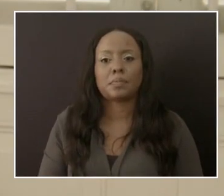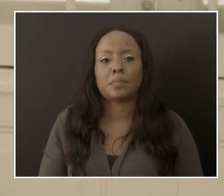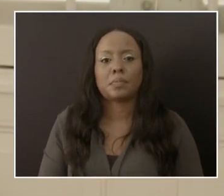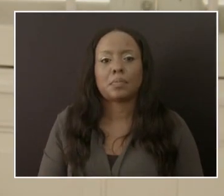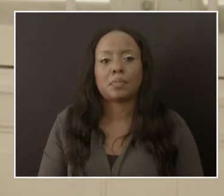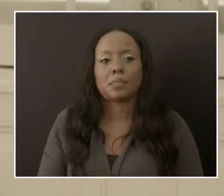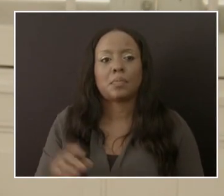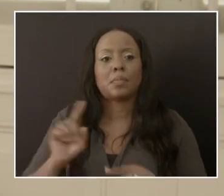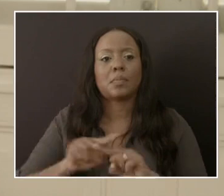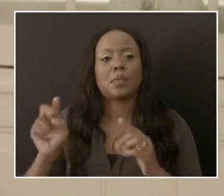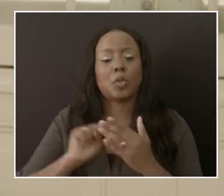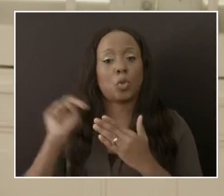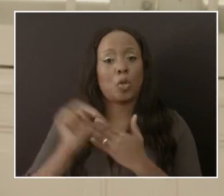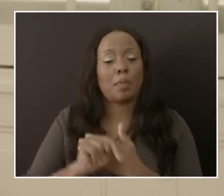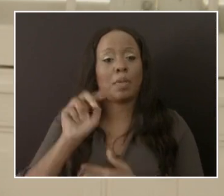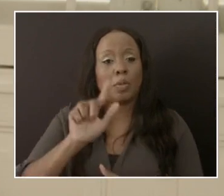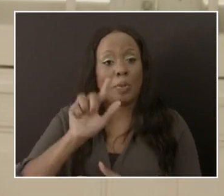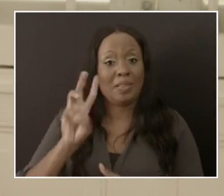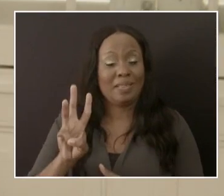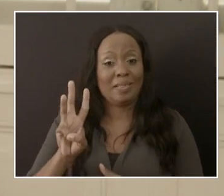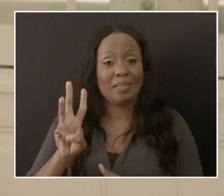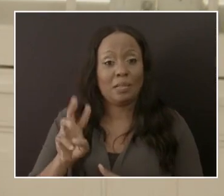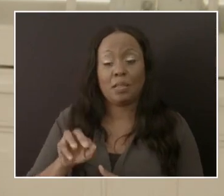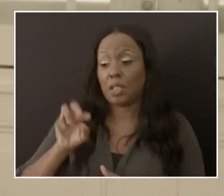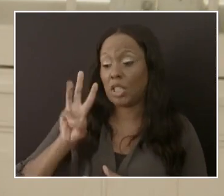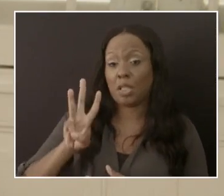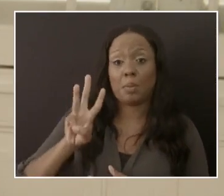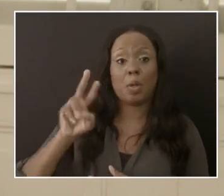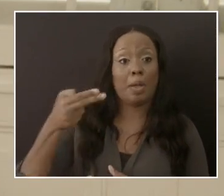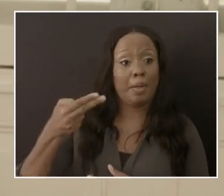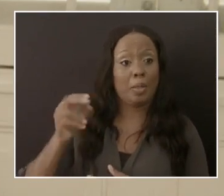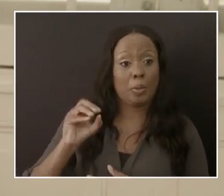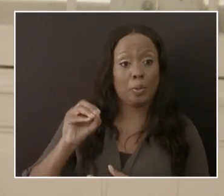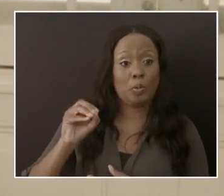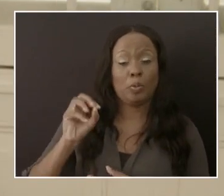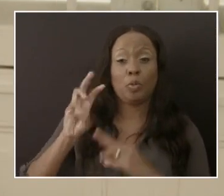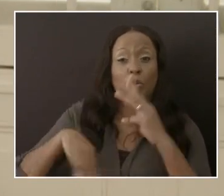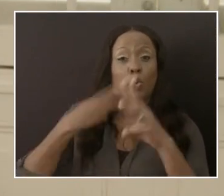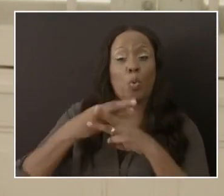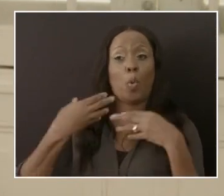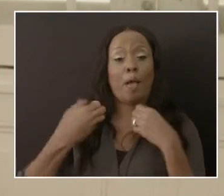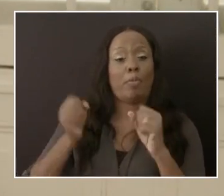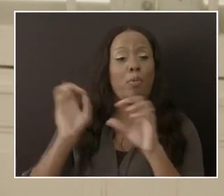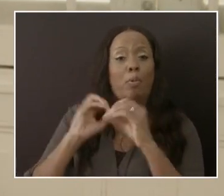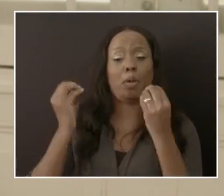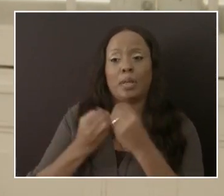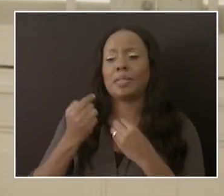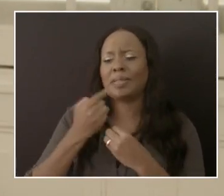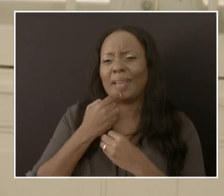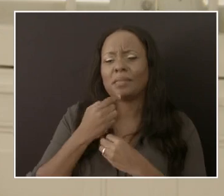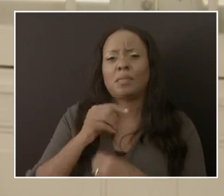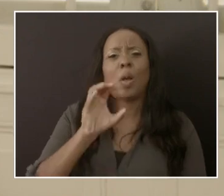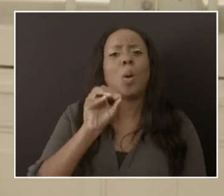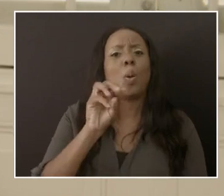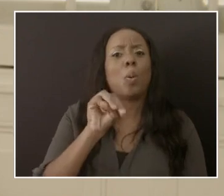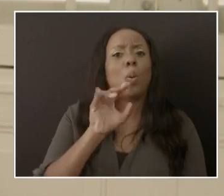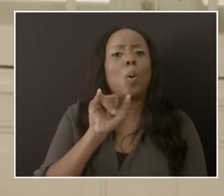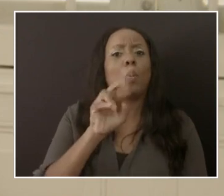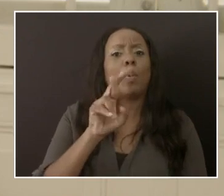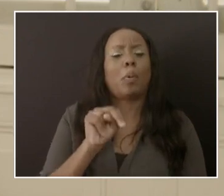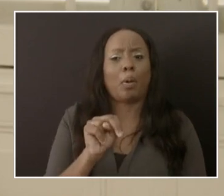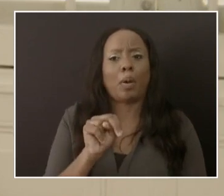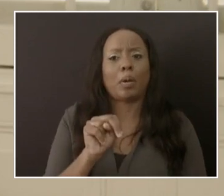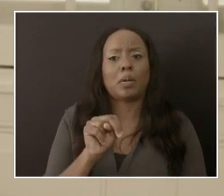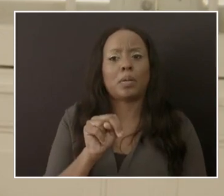WHO indicated this was a variant of concern and we take our lead